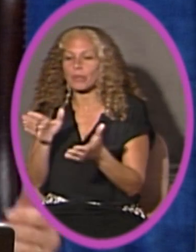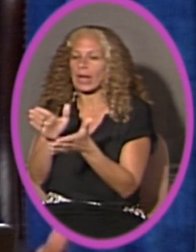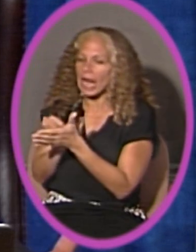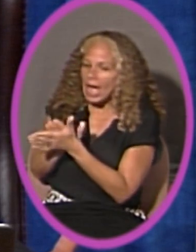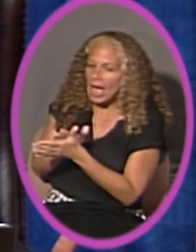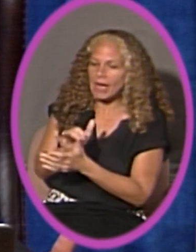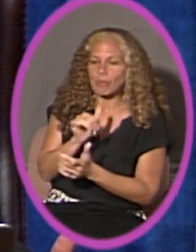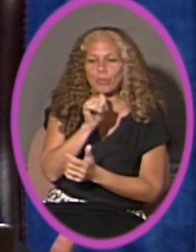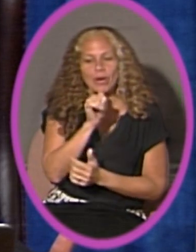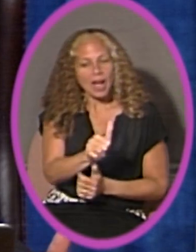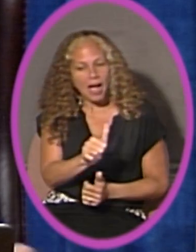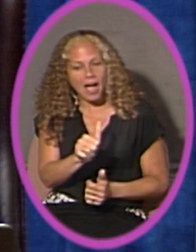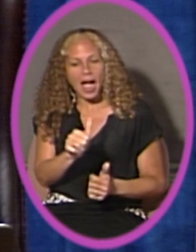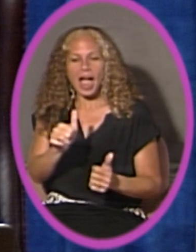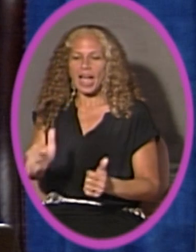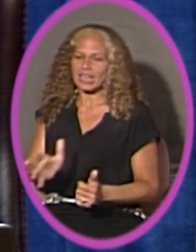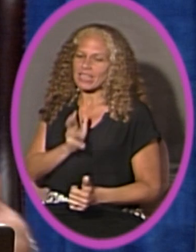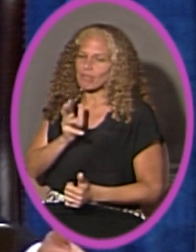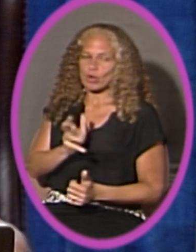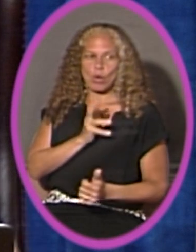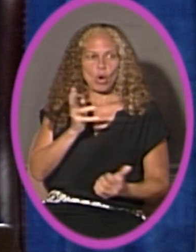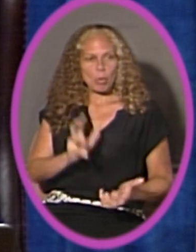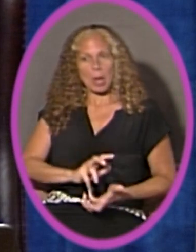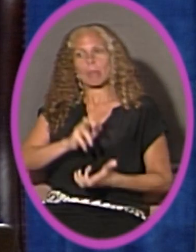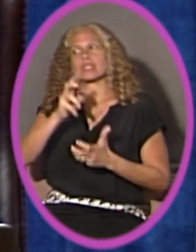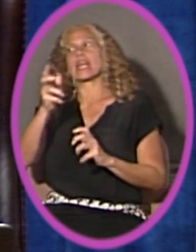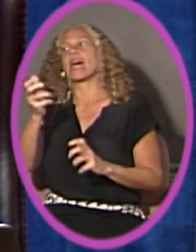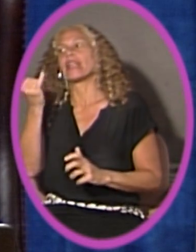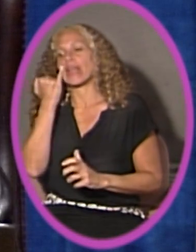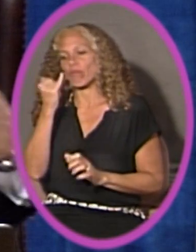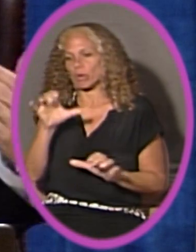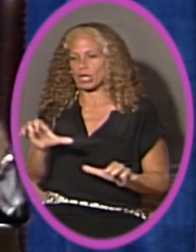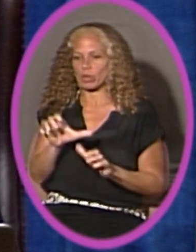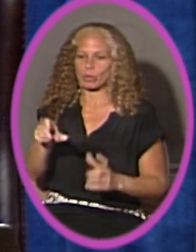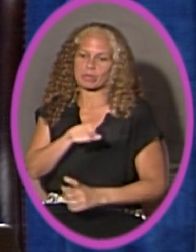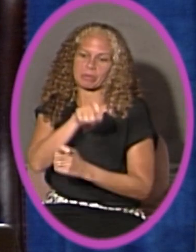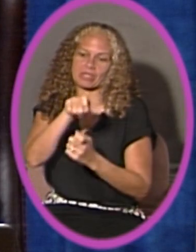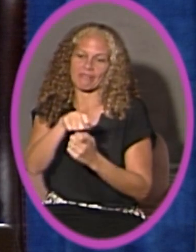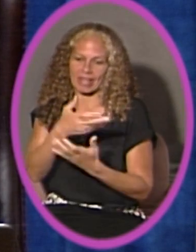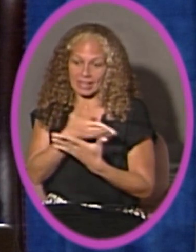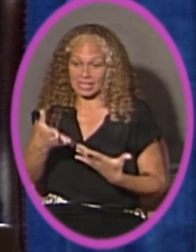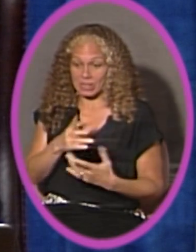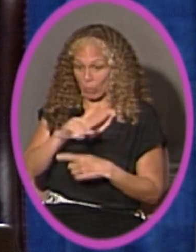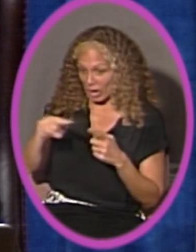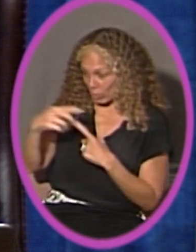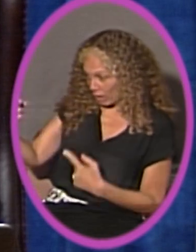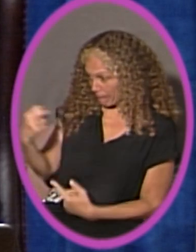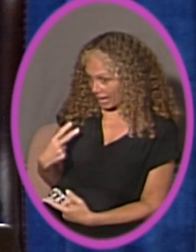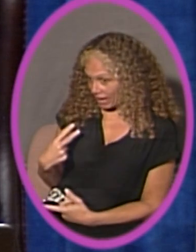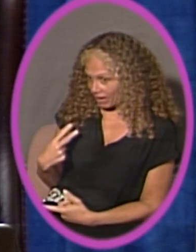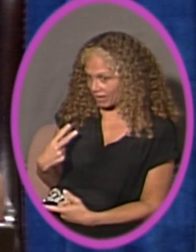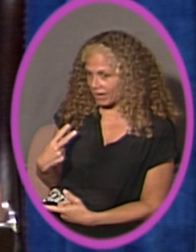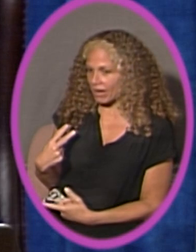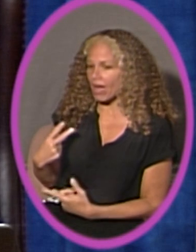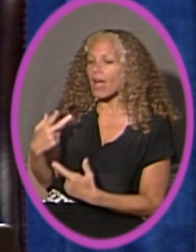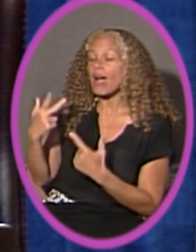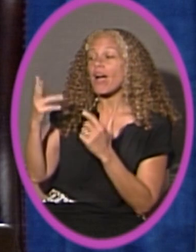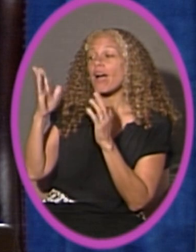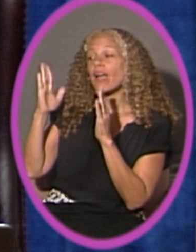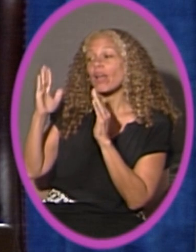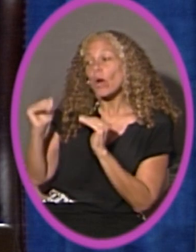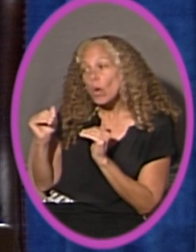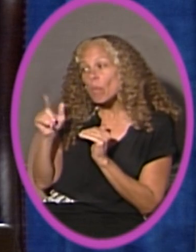whether the decorum would be upset if we do certain things. And when you do come back, I hope that